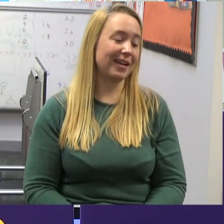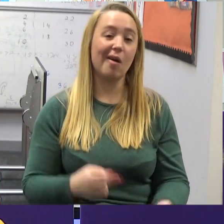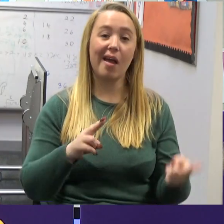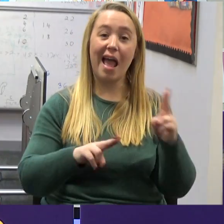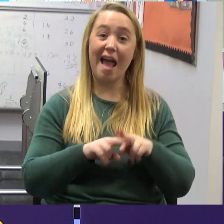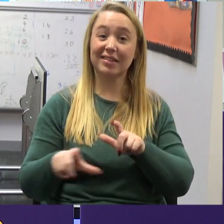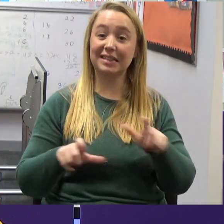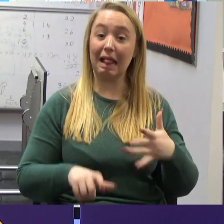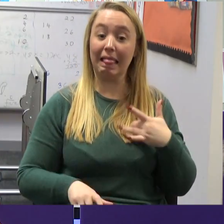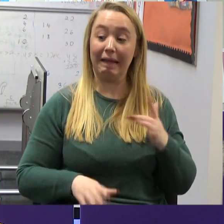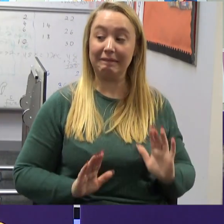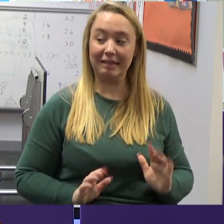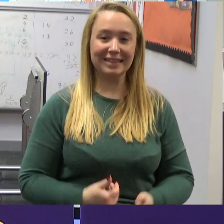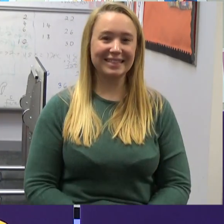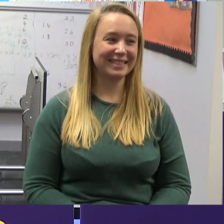If I'm here by then.